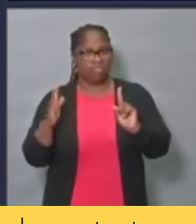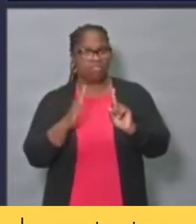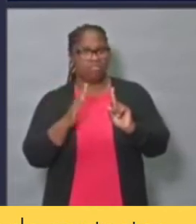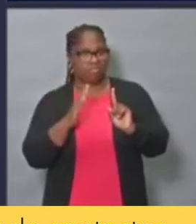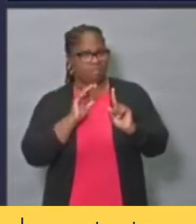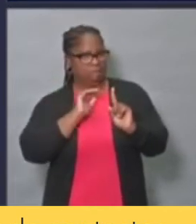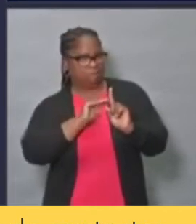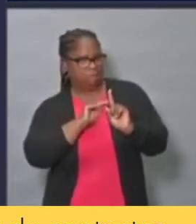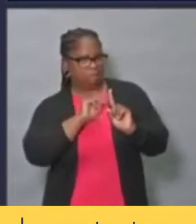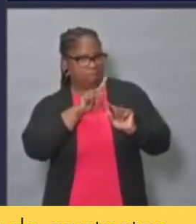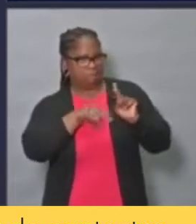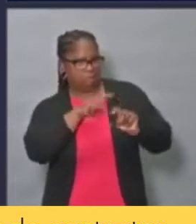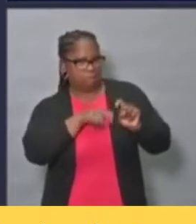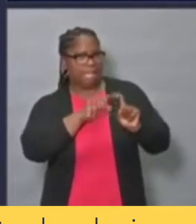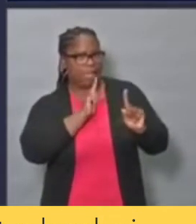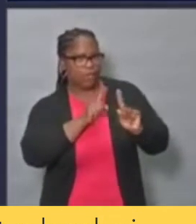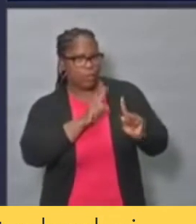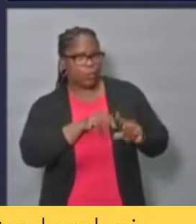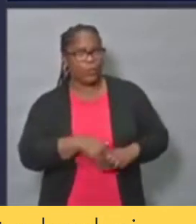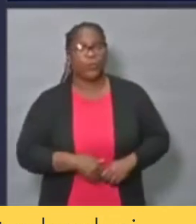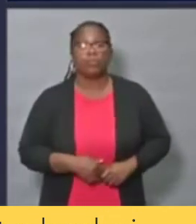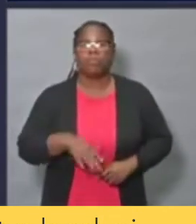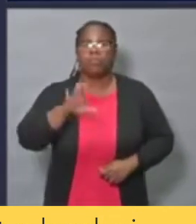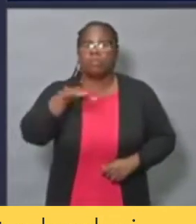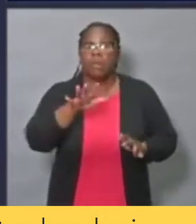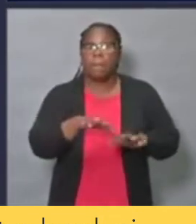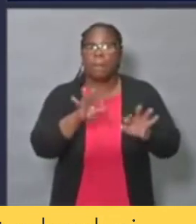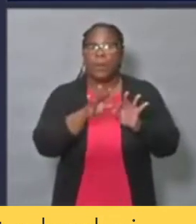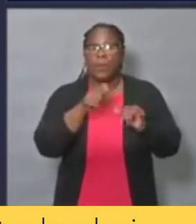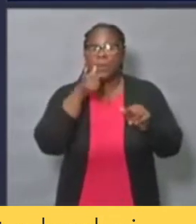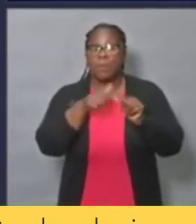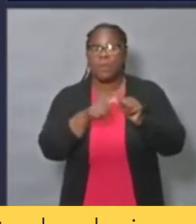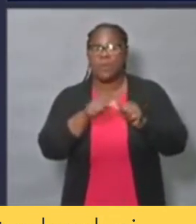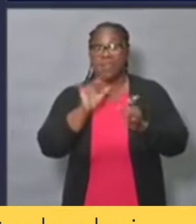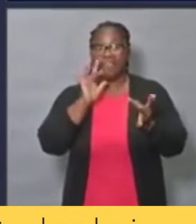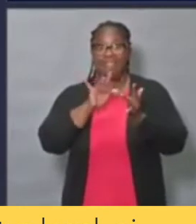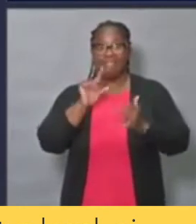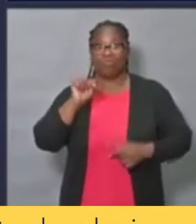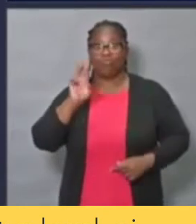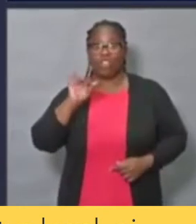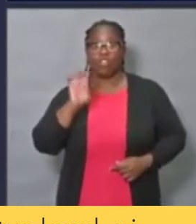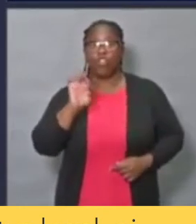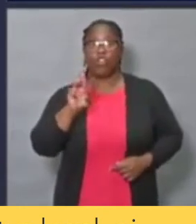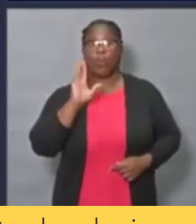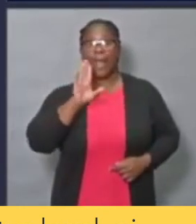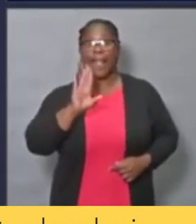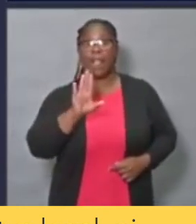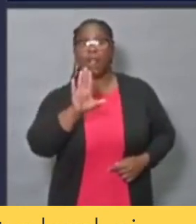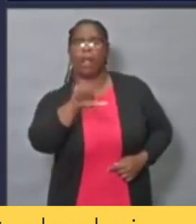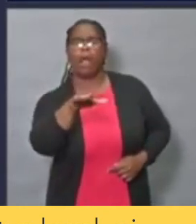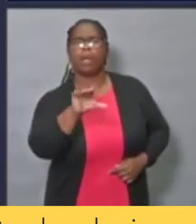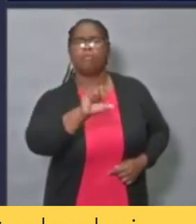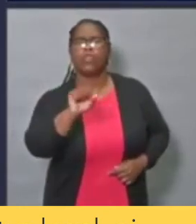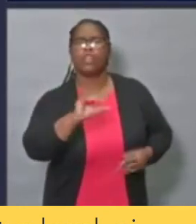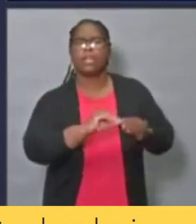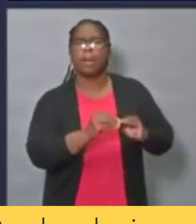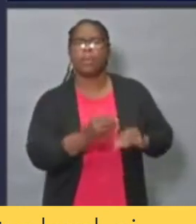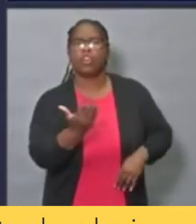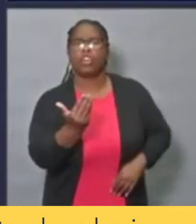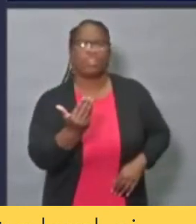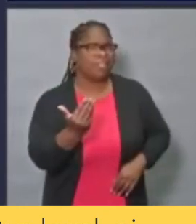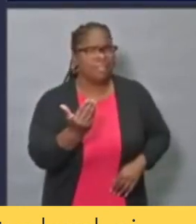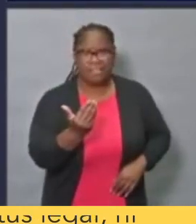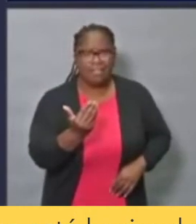a contact tracer will never, ever ask for your social security number, your documented